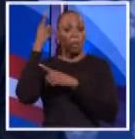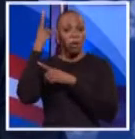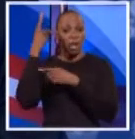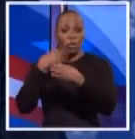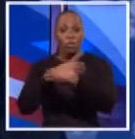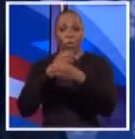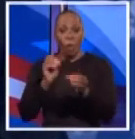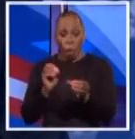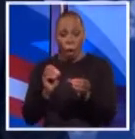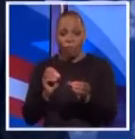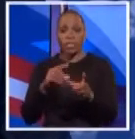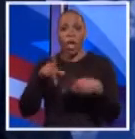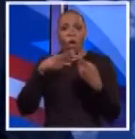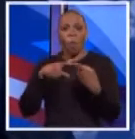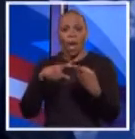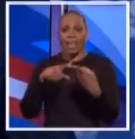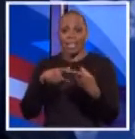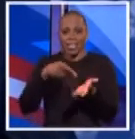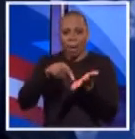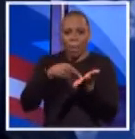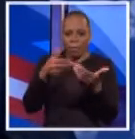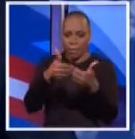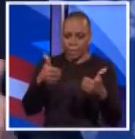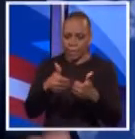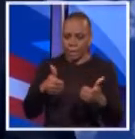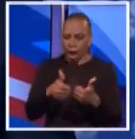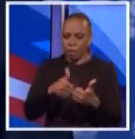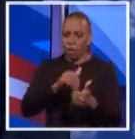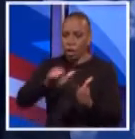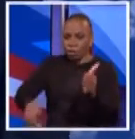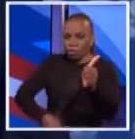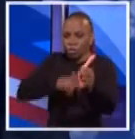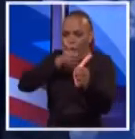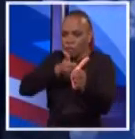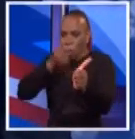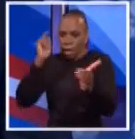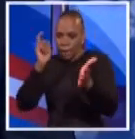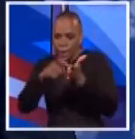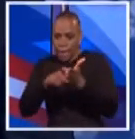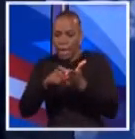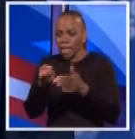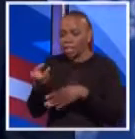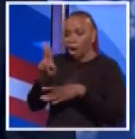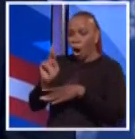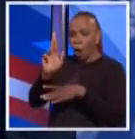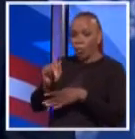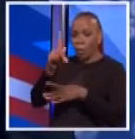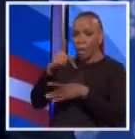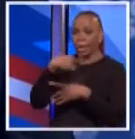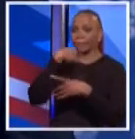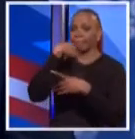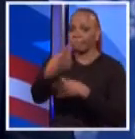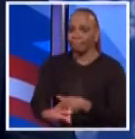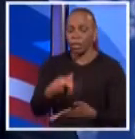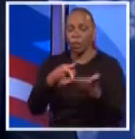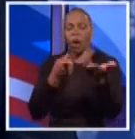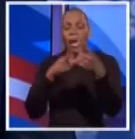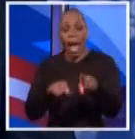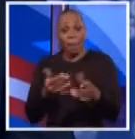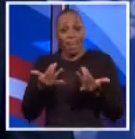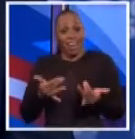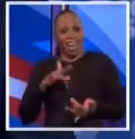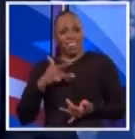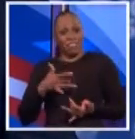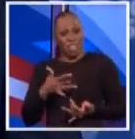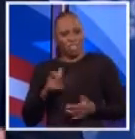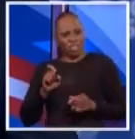to segregate payments to avoid federal detection. His own bank dropped a dime on him and now he thinks he has the credibility to be the chief